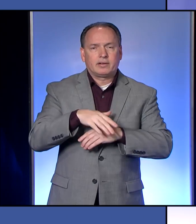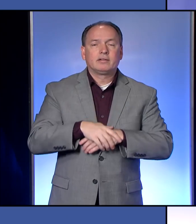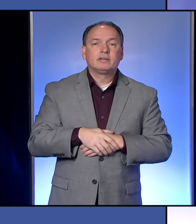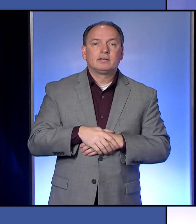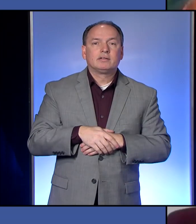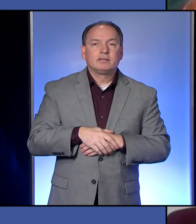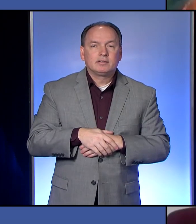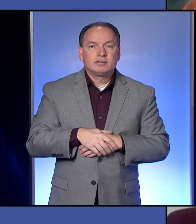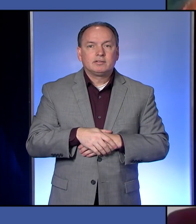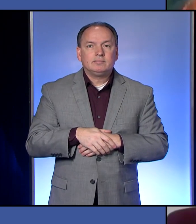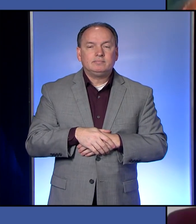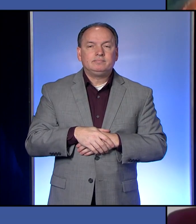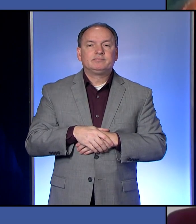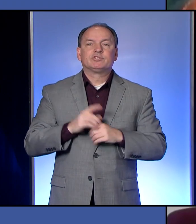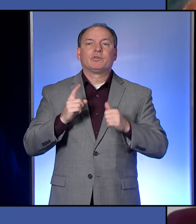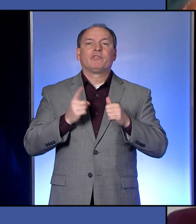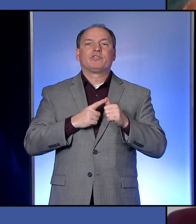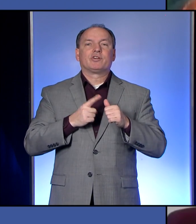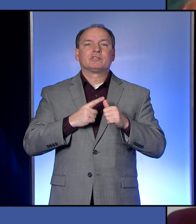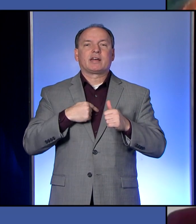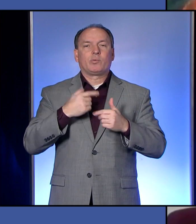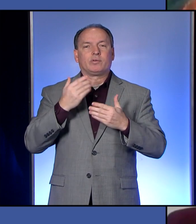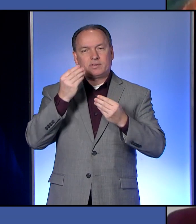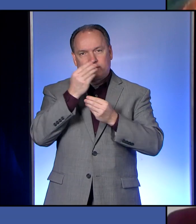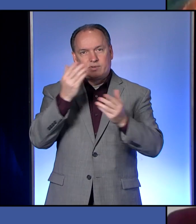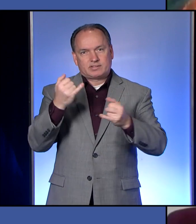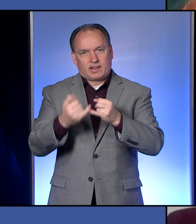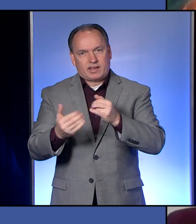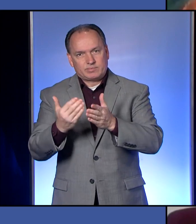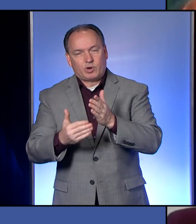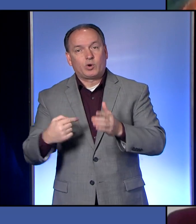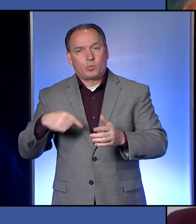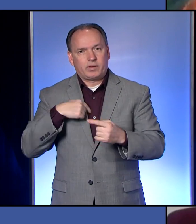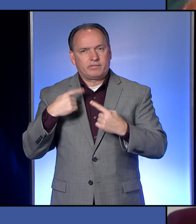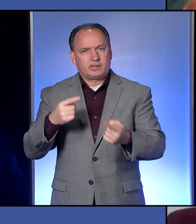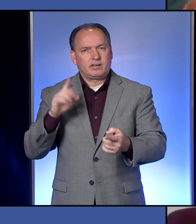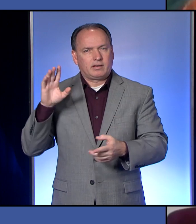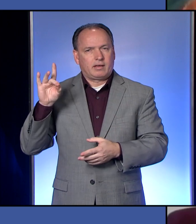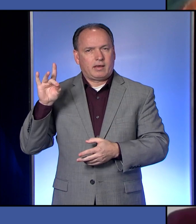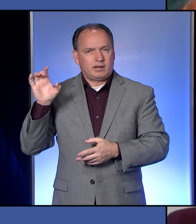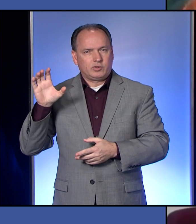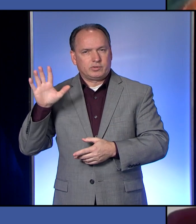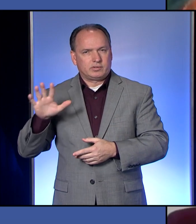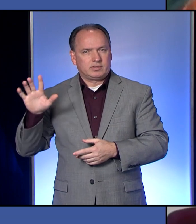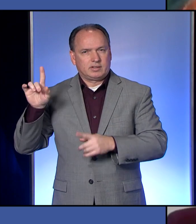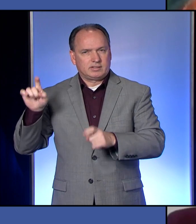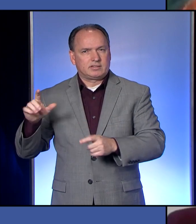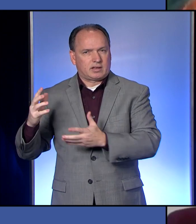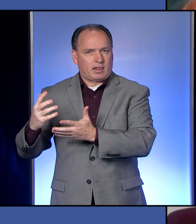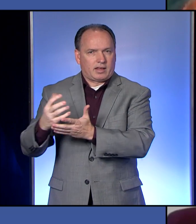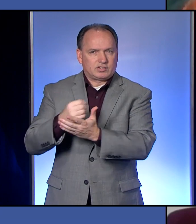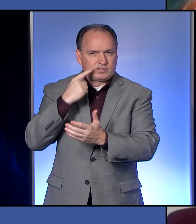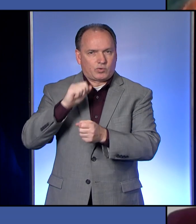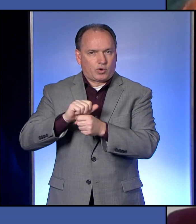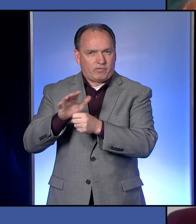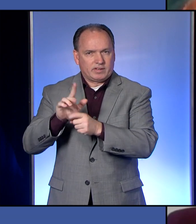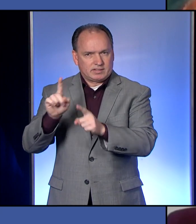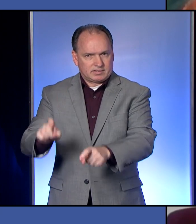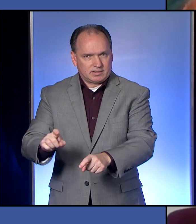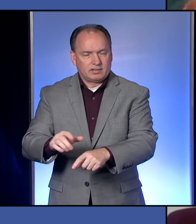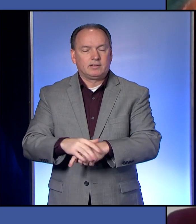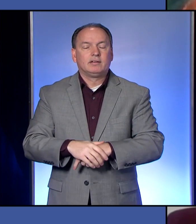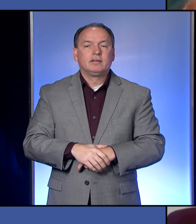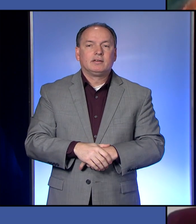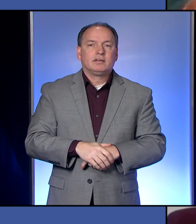So, um, first I'll, I'll address your, the latter part. We've done 800, uh, around 800 collections for COVID testing,